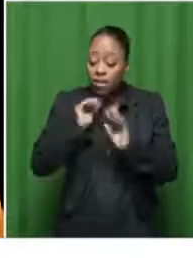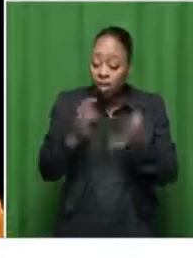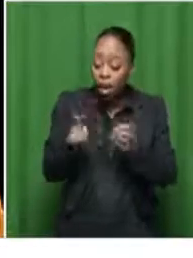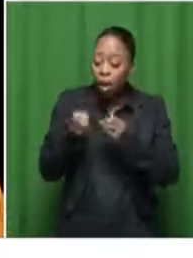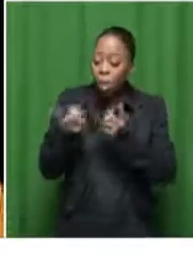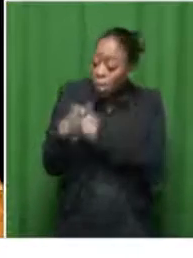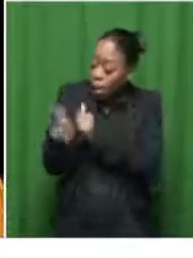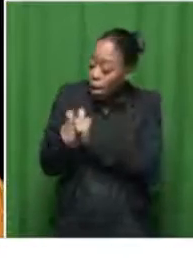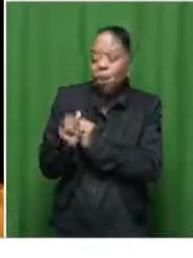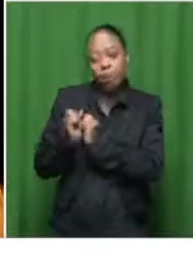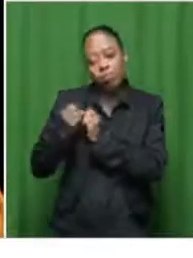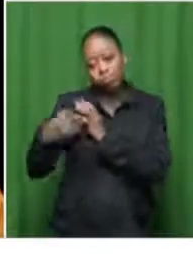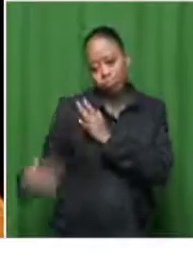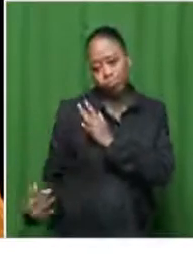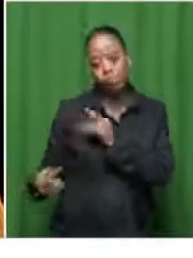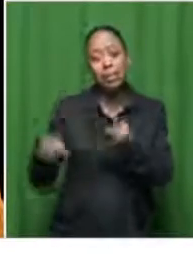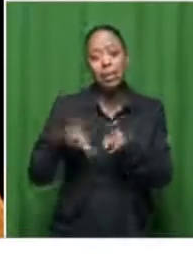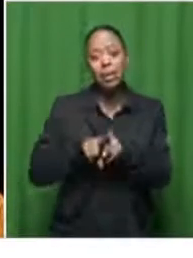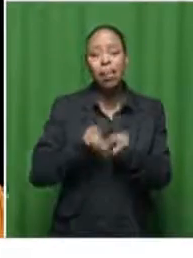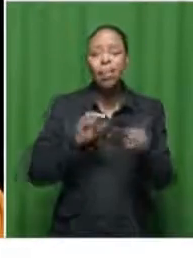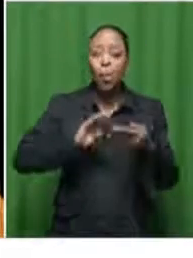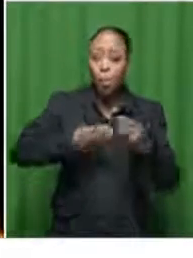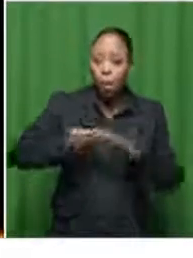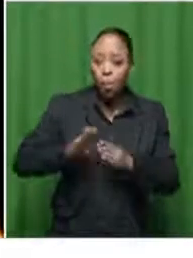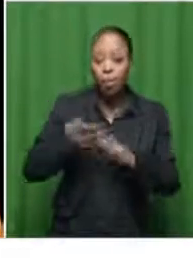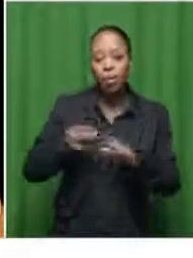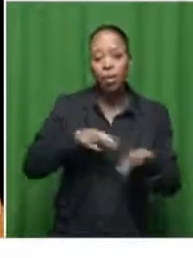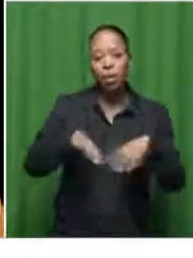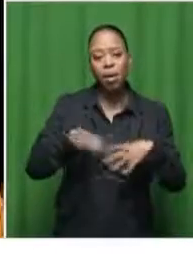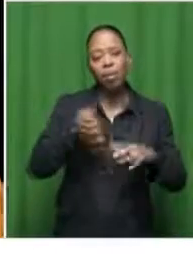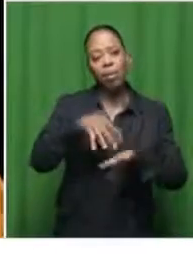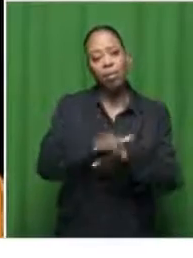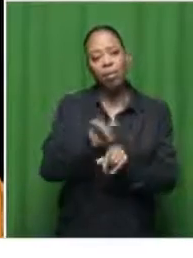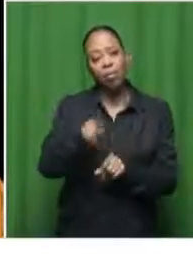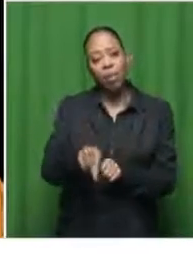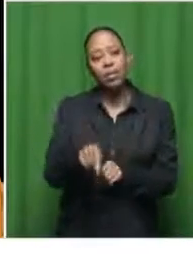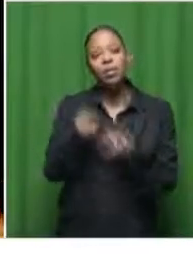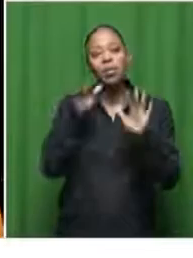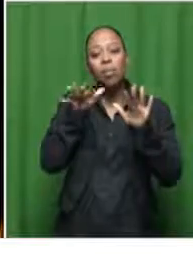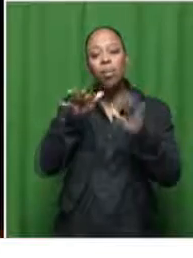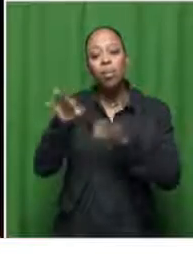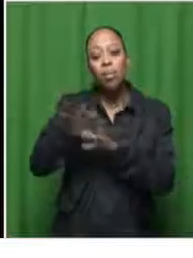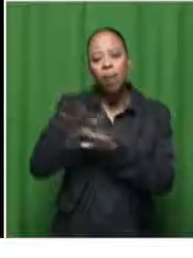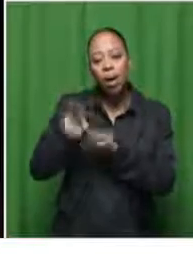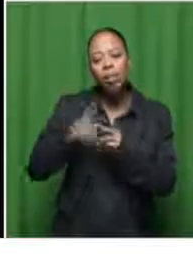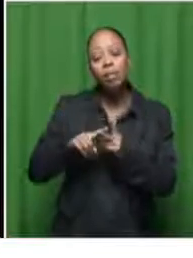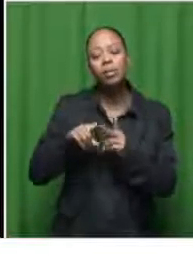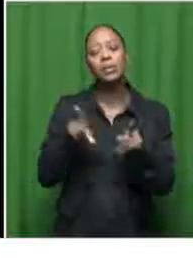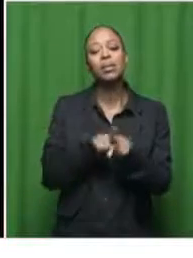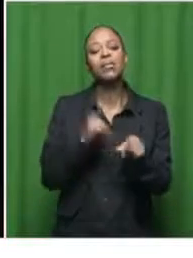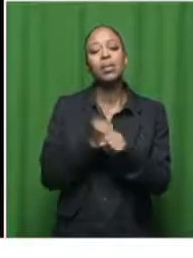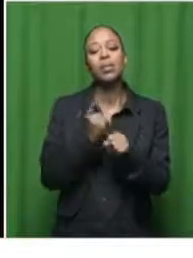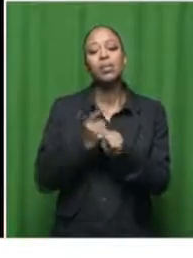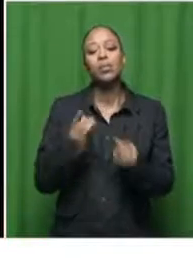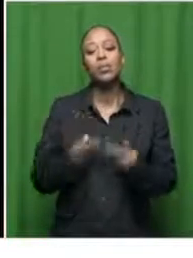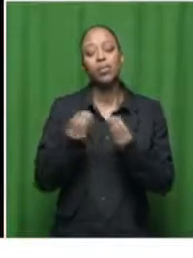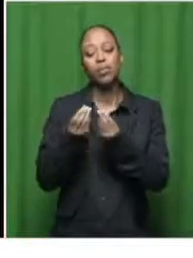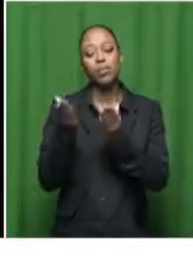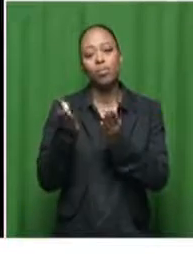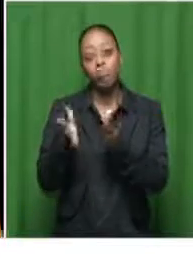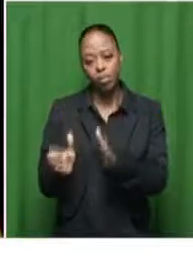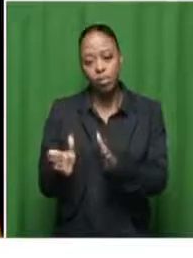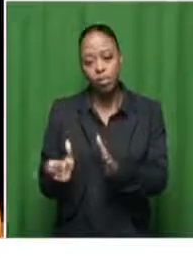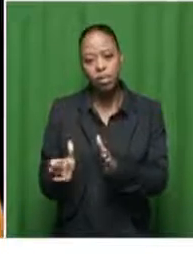very important to also have community-led activities integrated in public planning and and also service provision